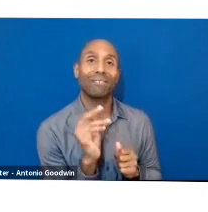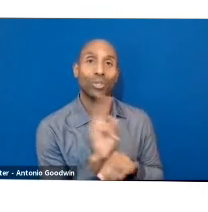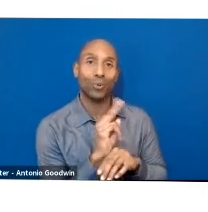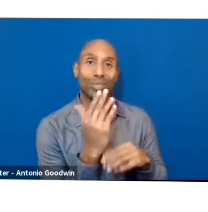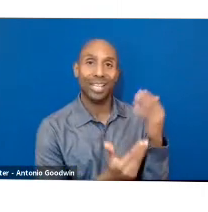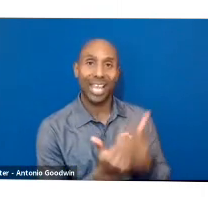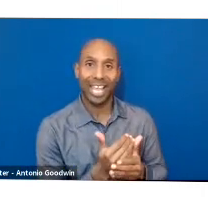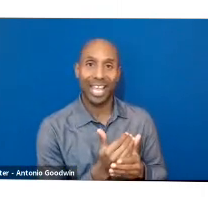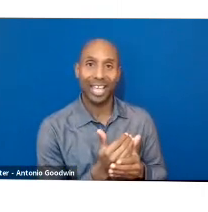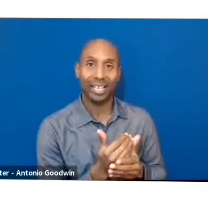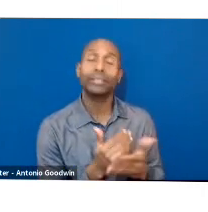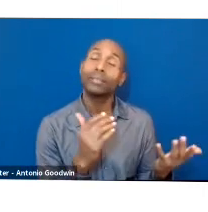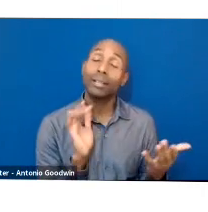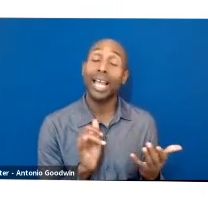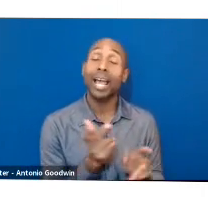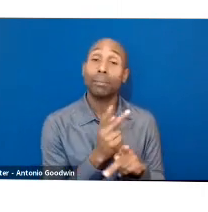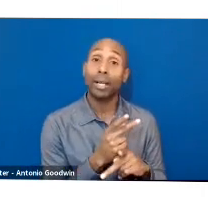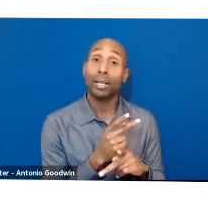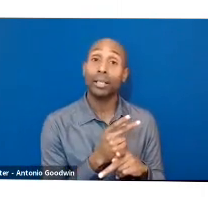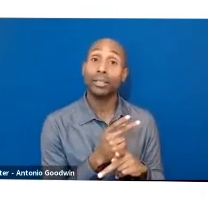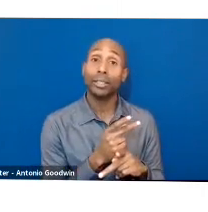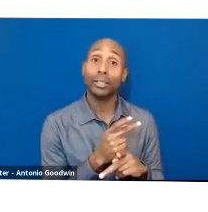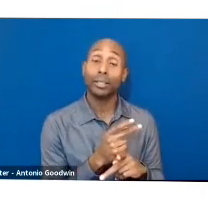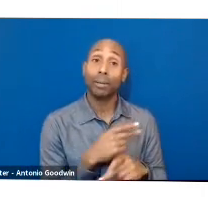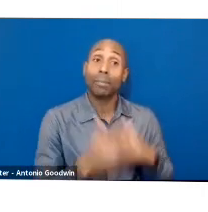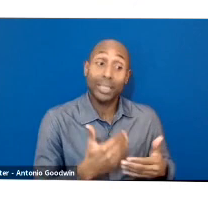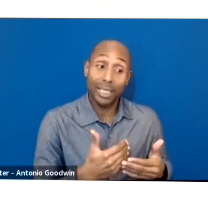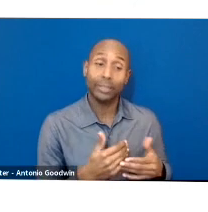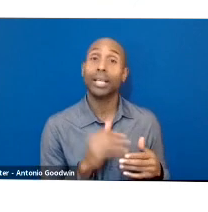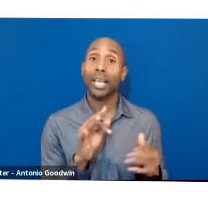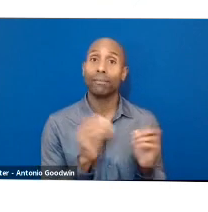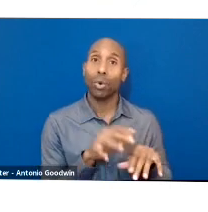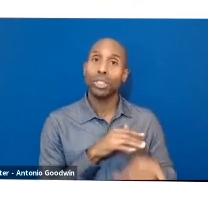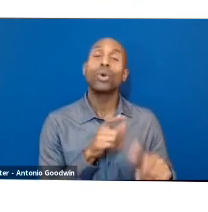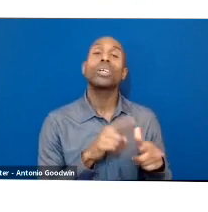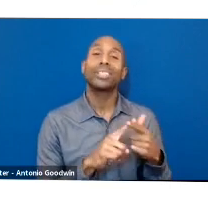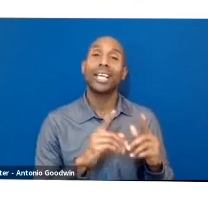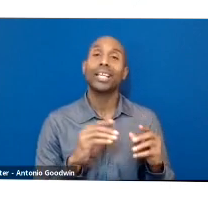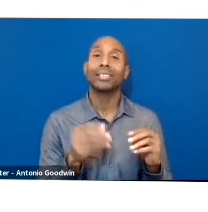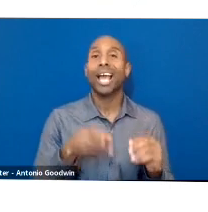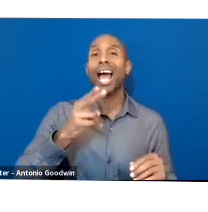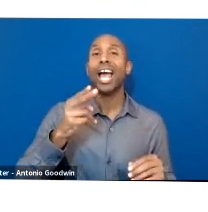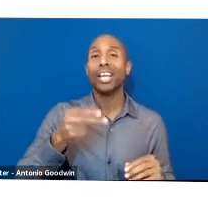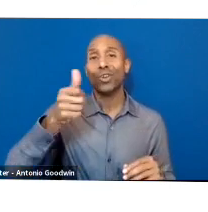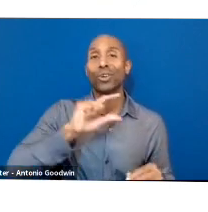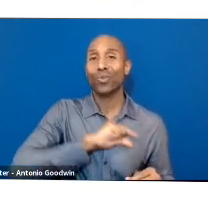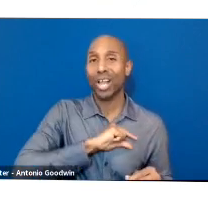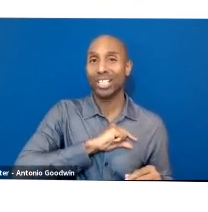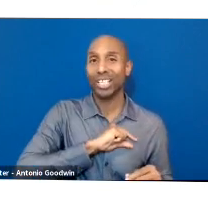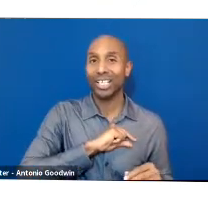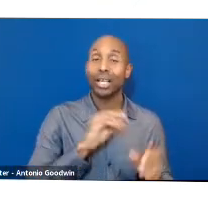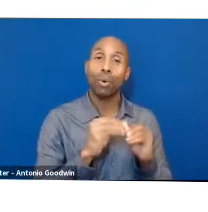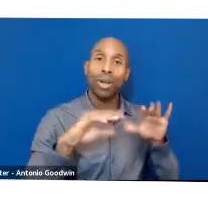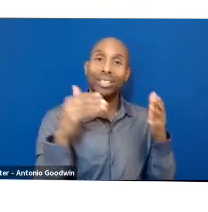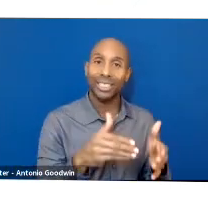our textiles slower, we can make them higher quality with more intention and care, so they last longer. We also need to